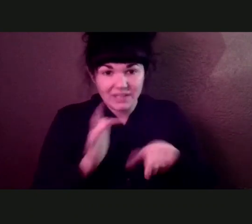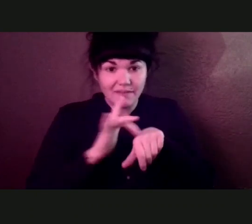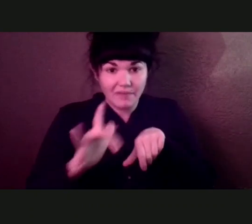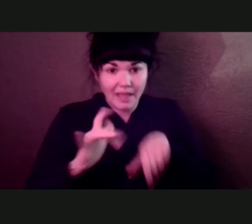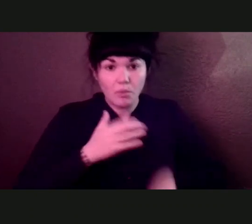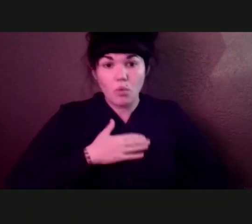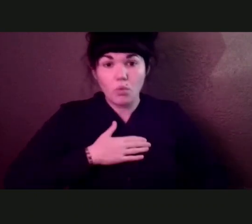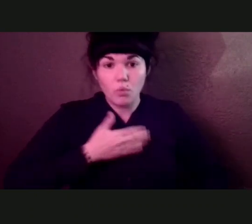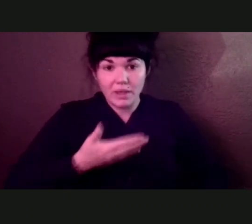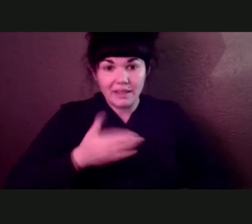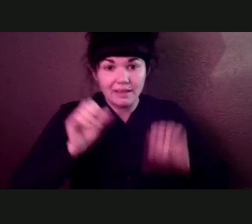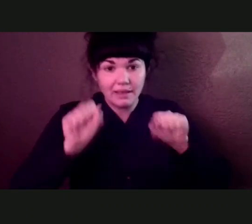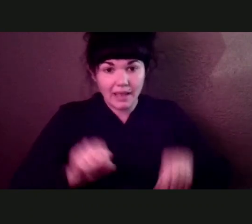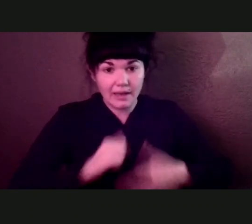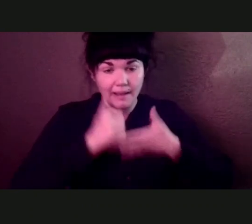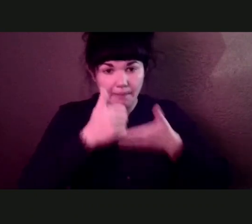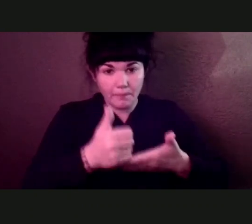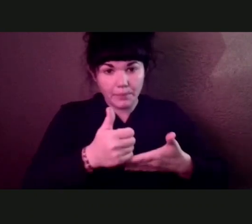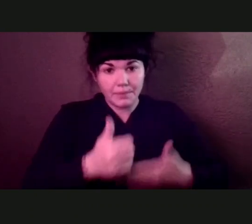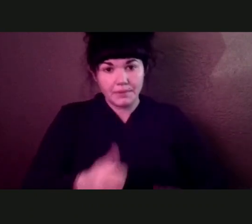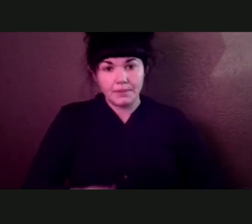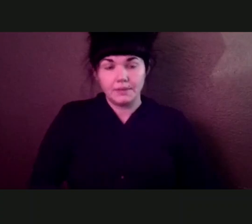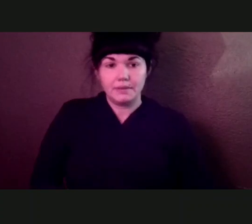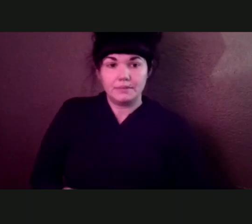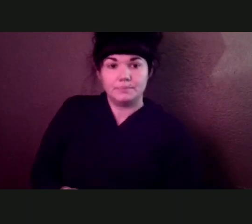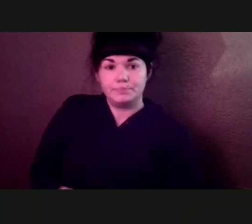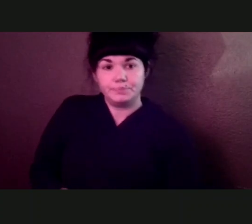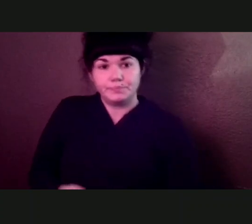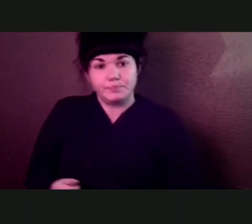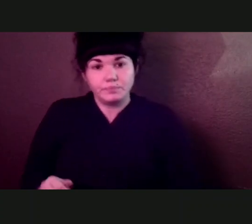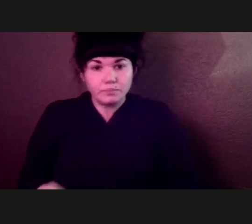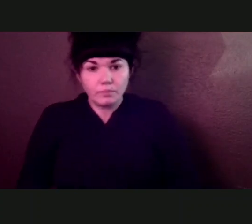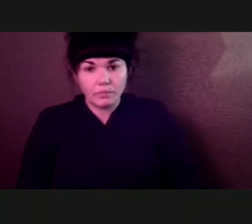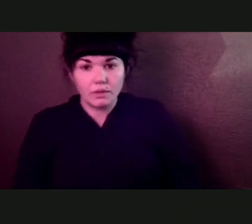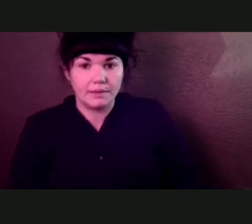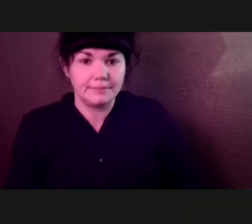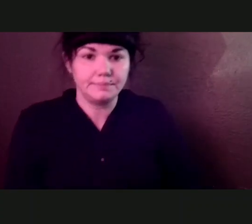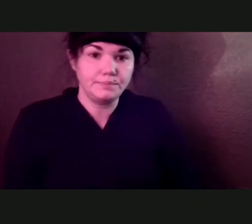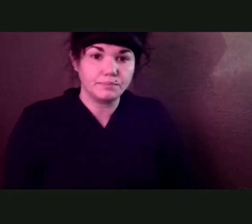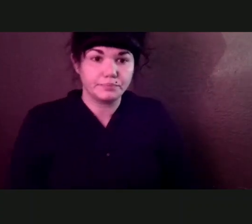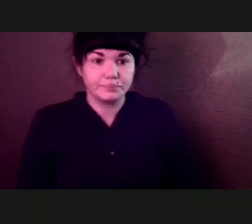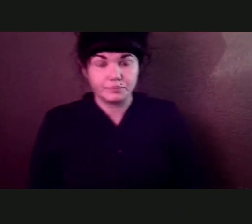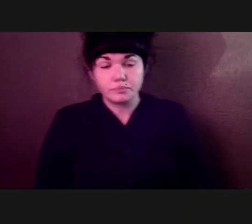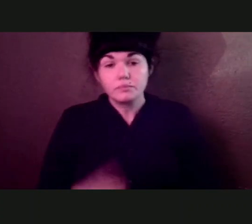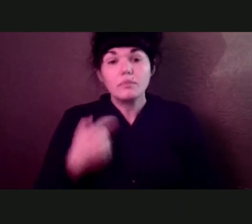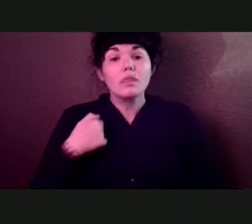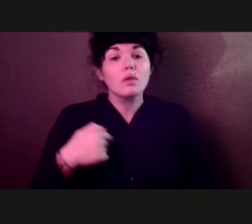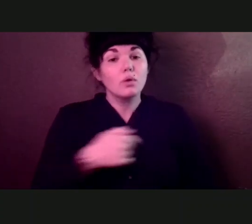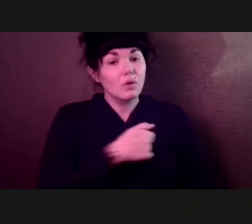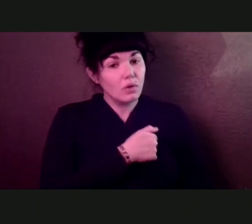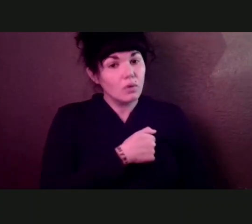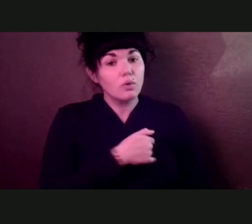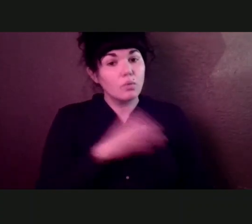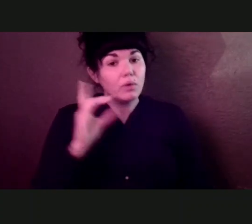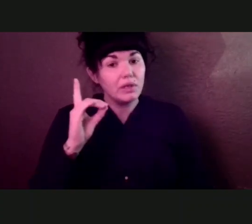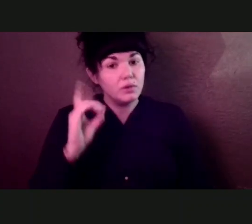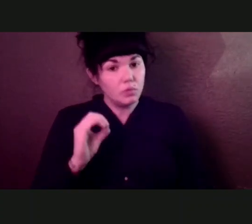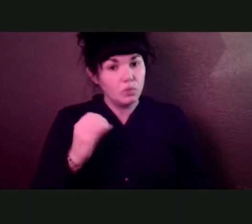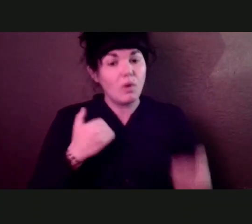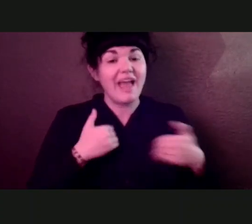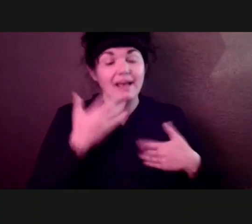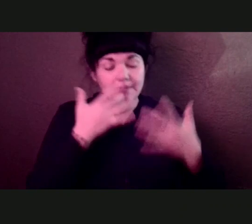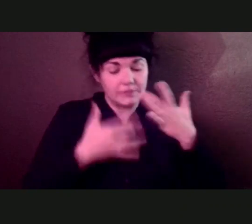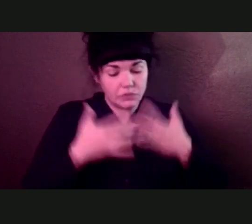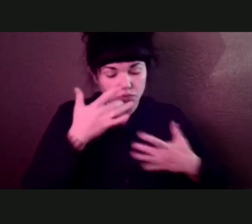to assist, um, everyone, because we do have a shortage. So everyone probably won't get